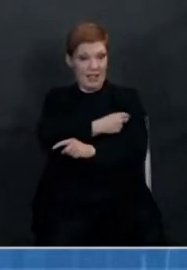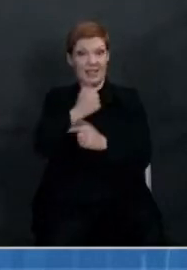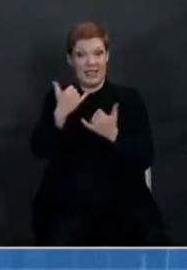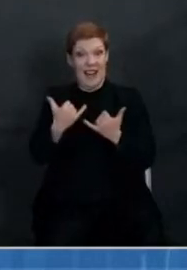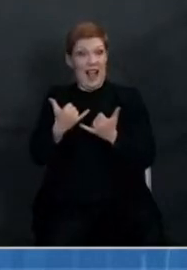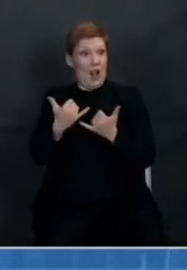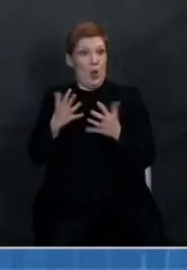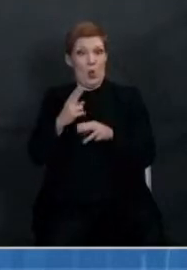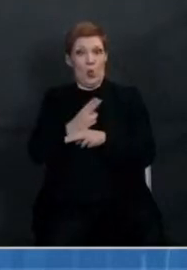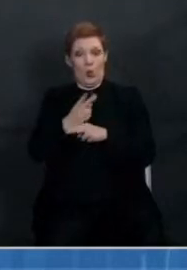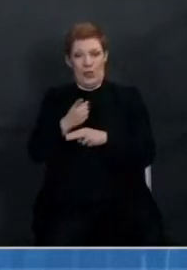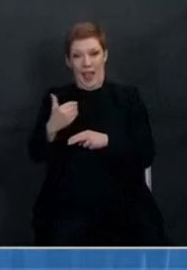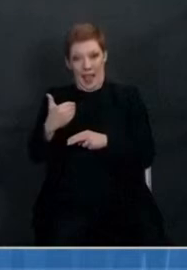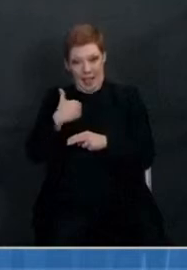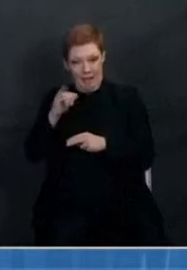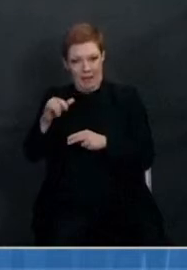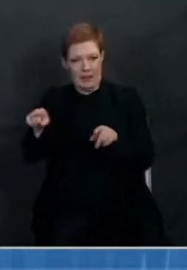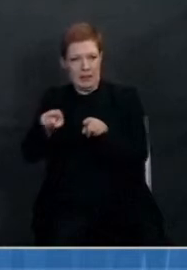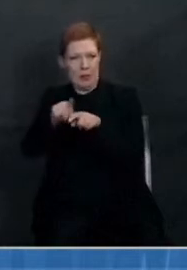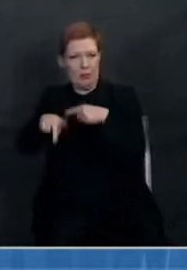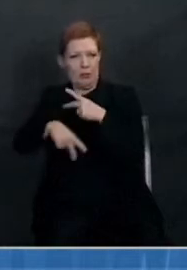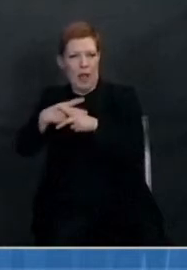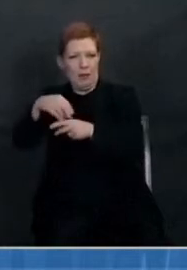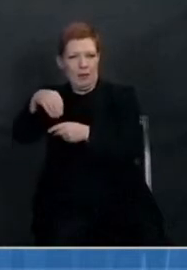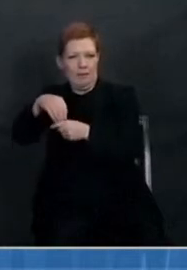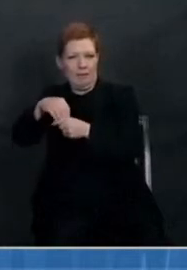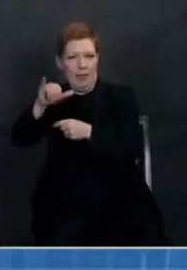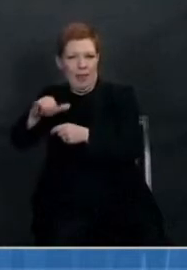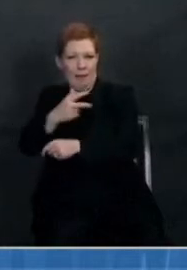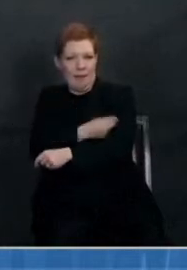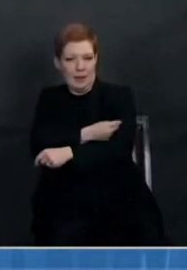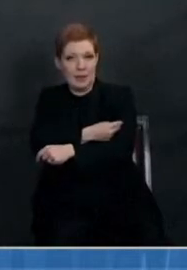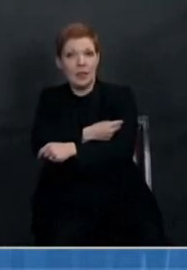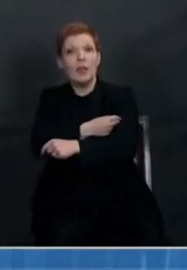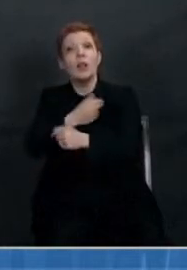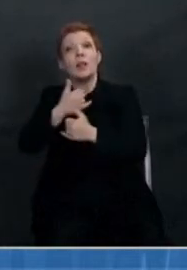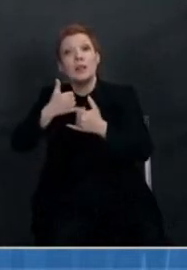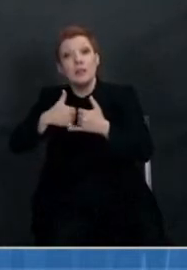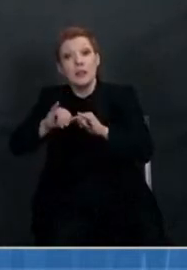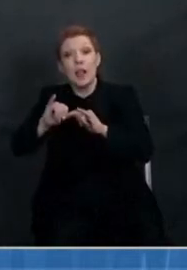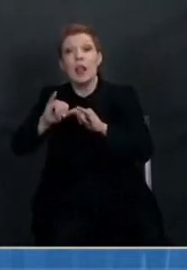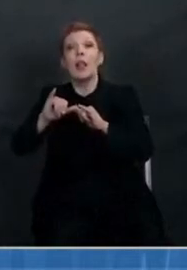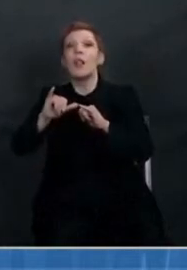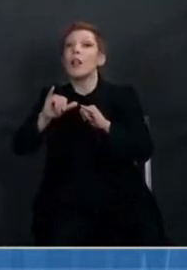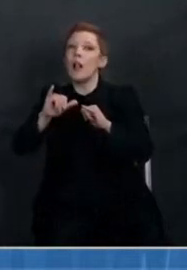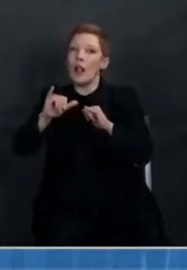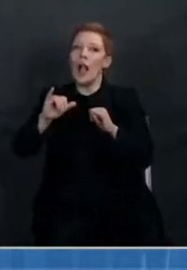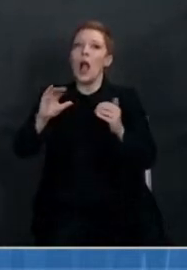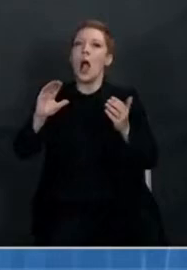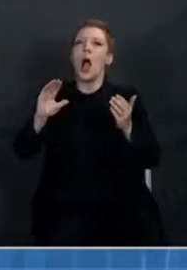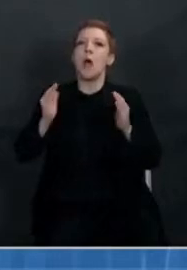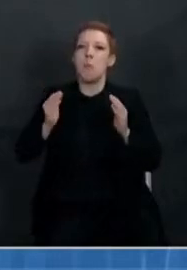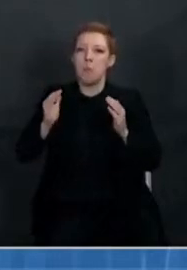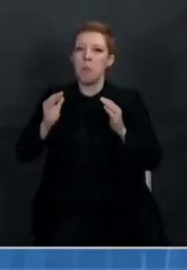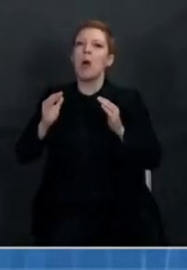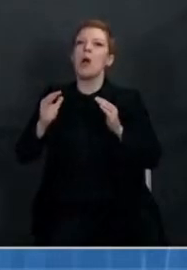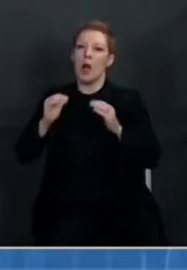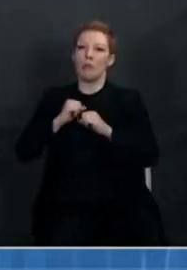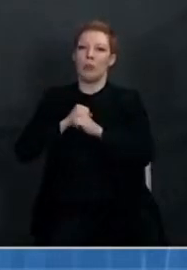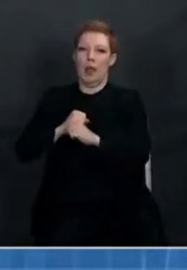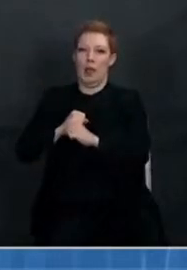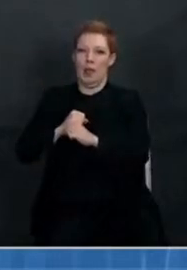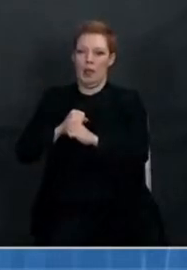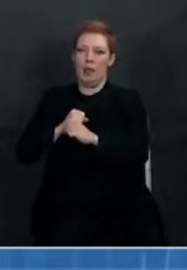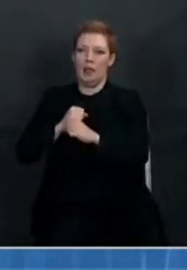the cushion level of providing some protection. The reason that was important is that that was reflected